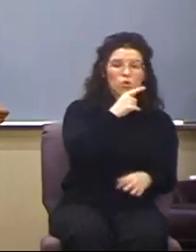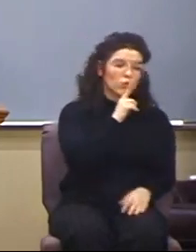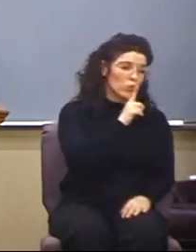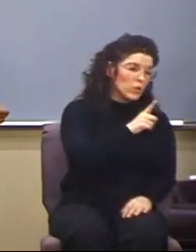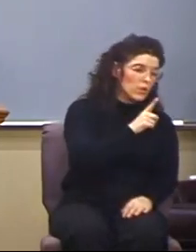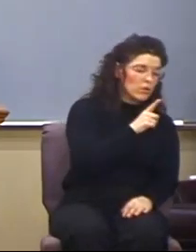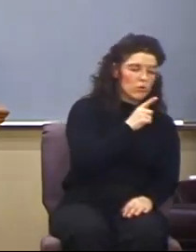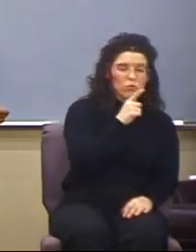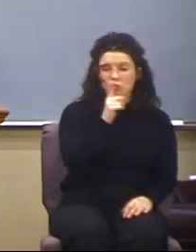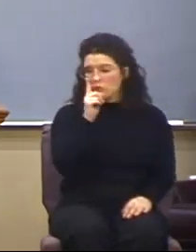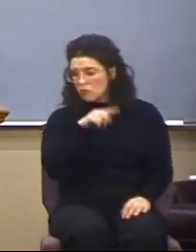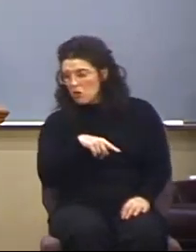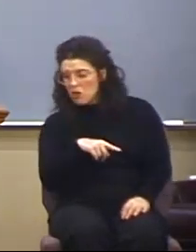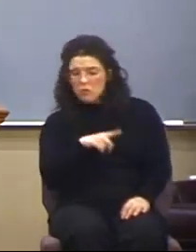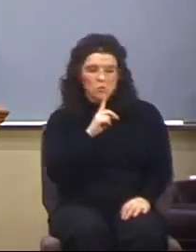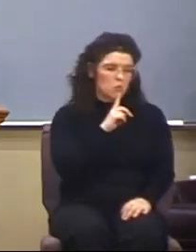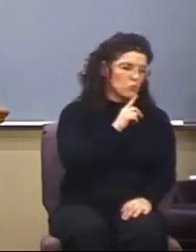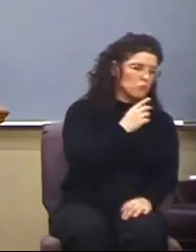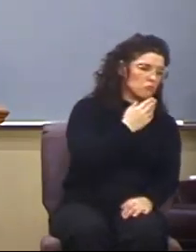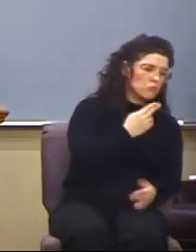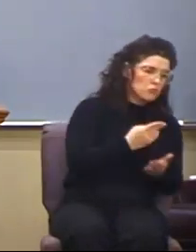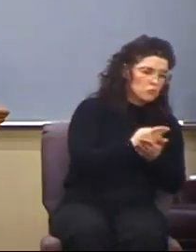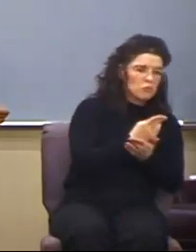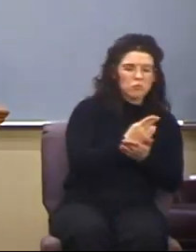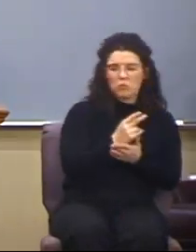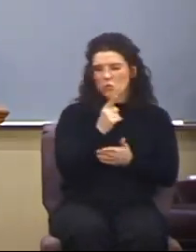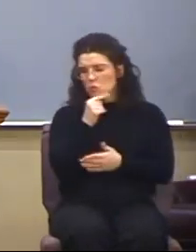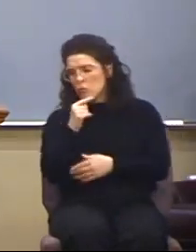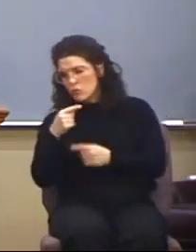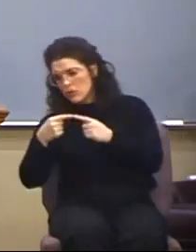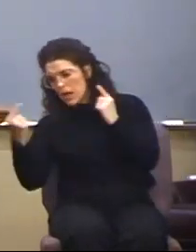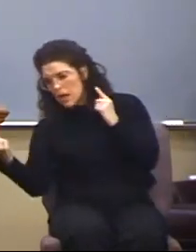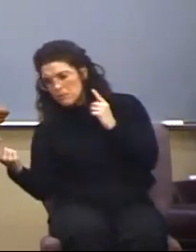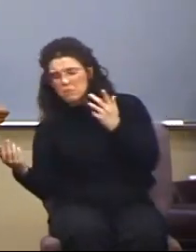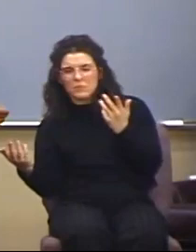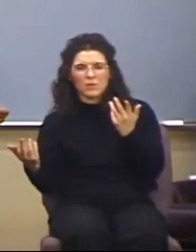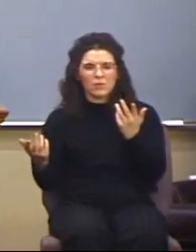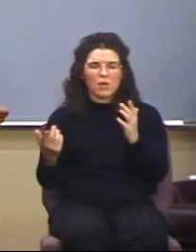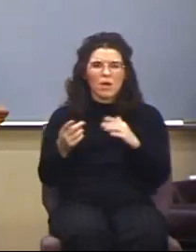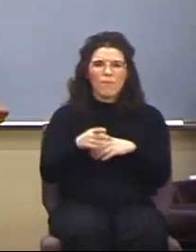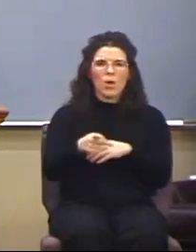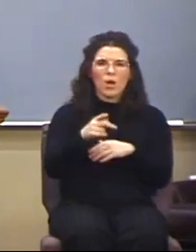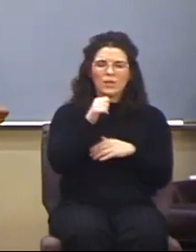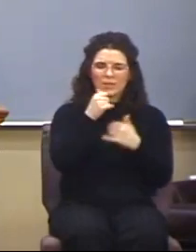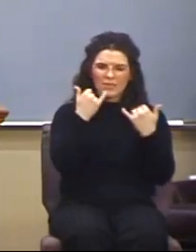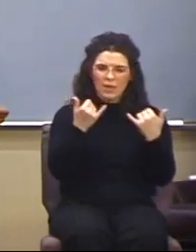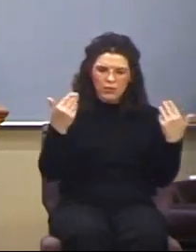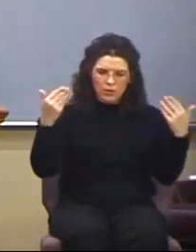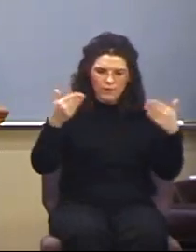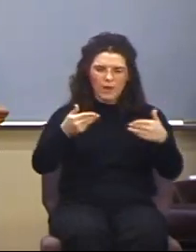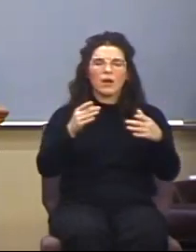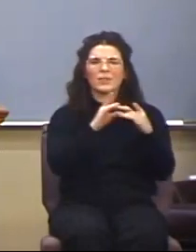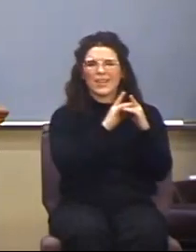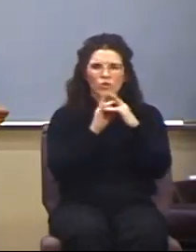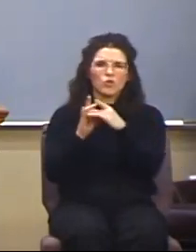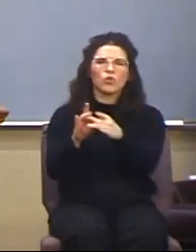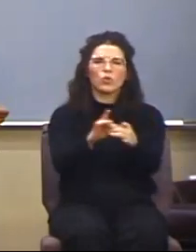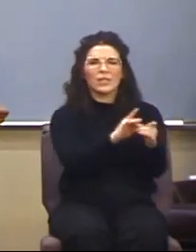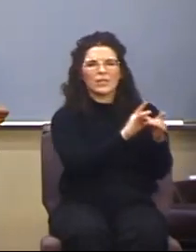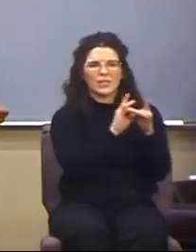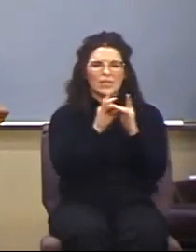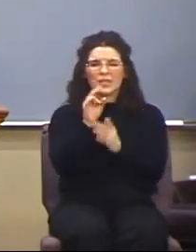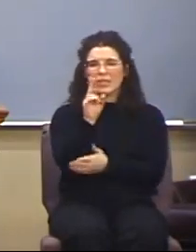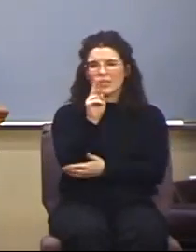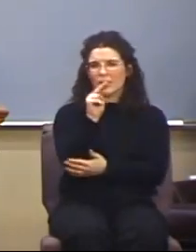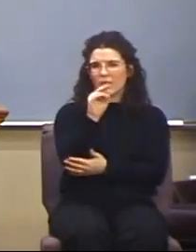authentic, who's a fraud, who's a counterfeit. Paul's now going to concentrate on unity. And